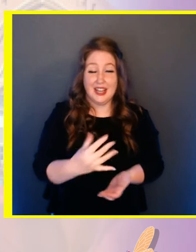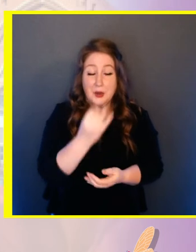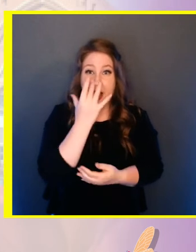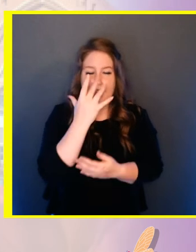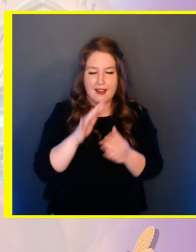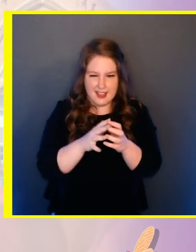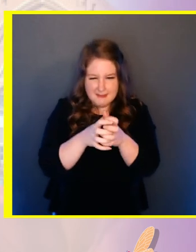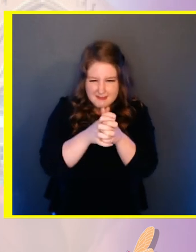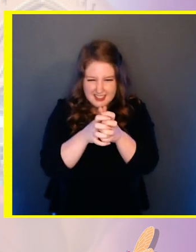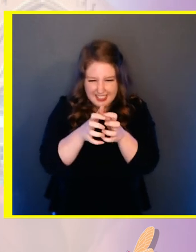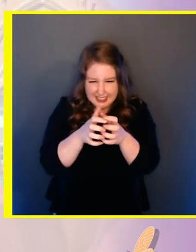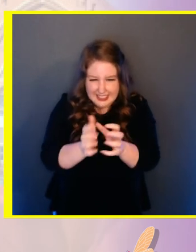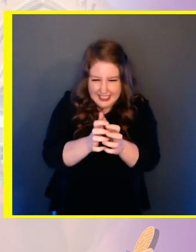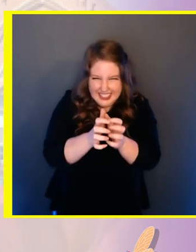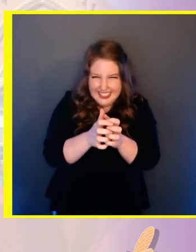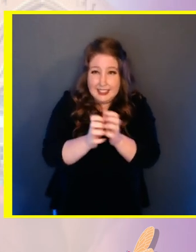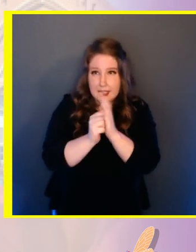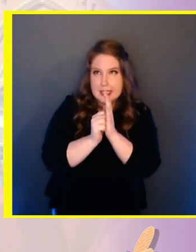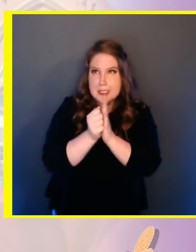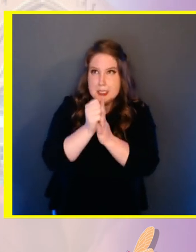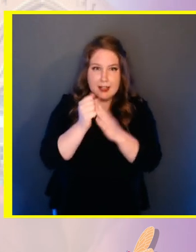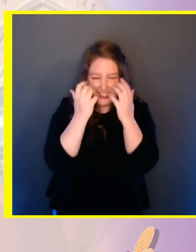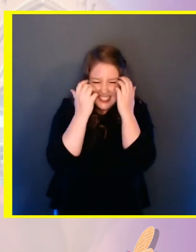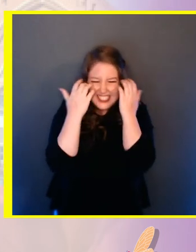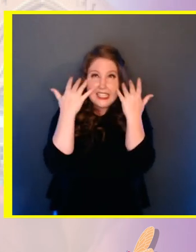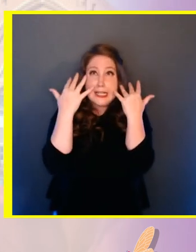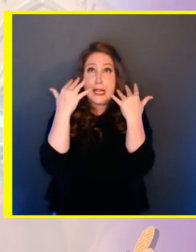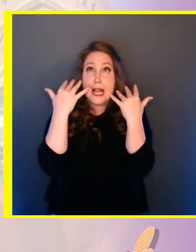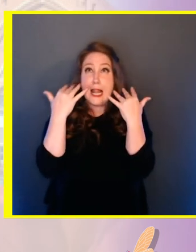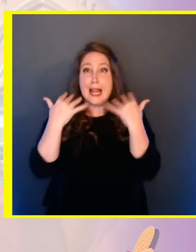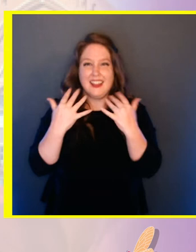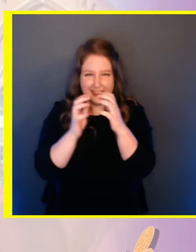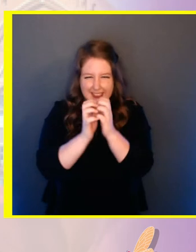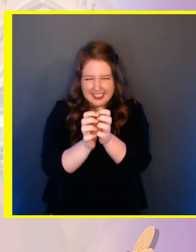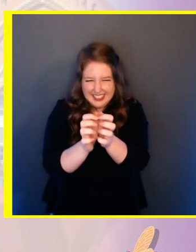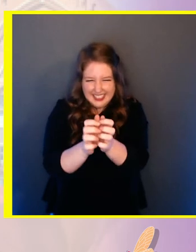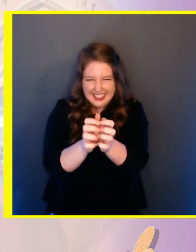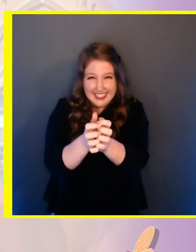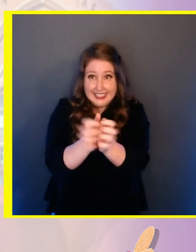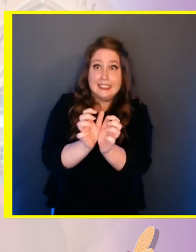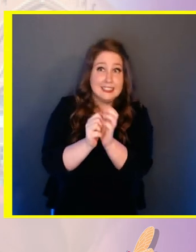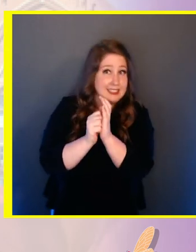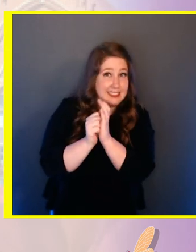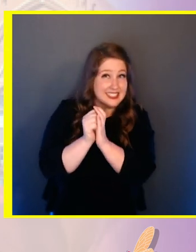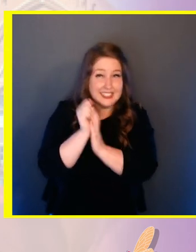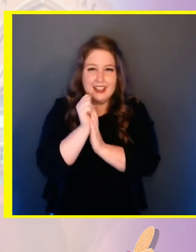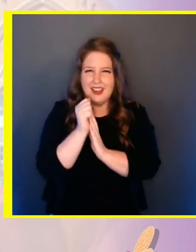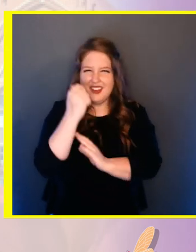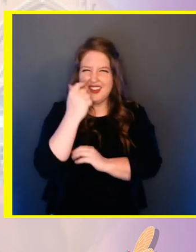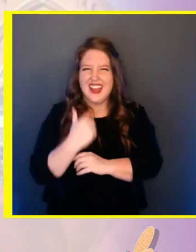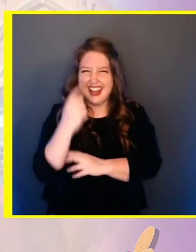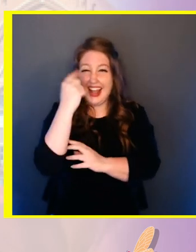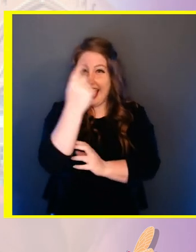It'll slowly wriggle its way free and here you see the still not mature adult